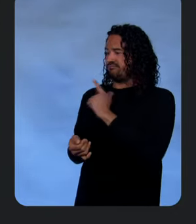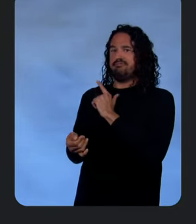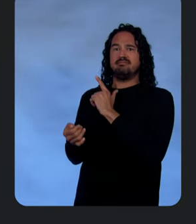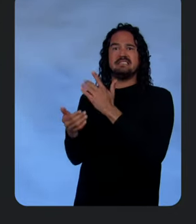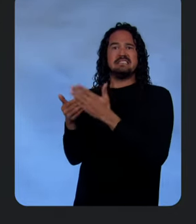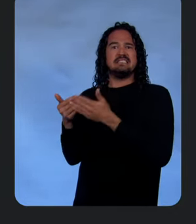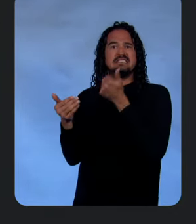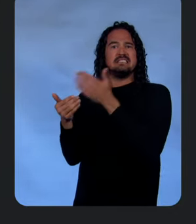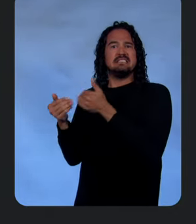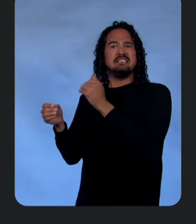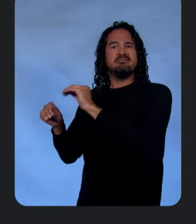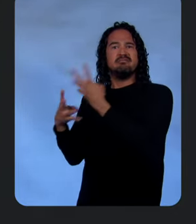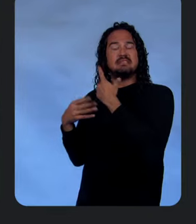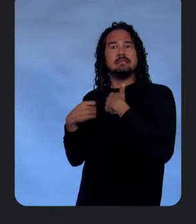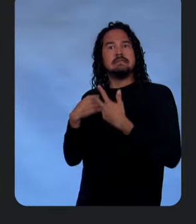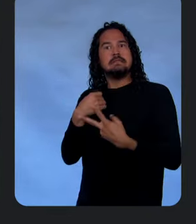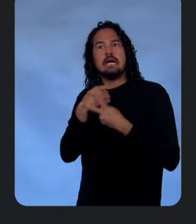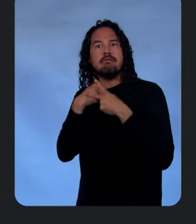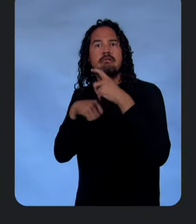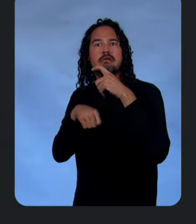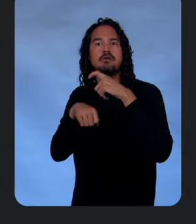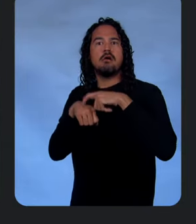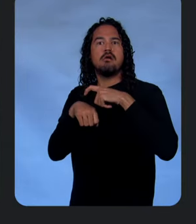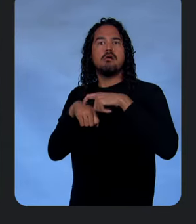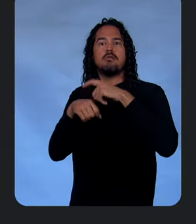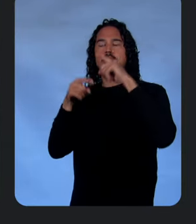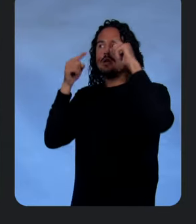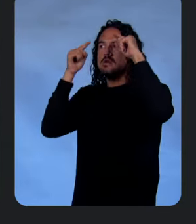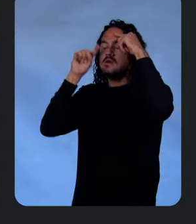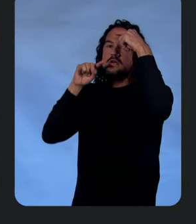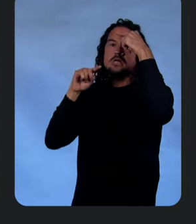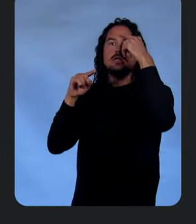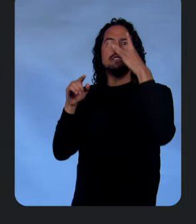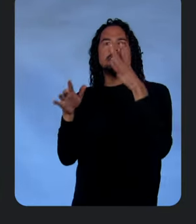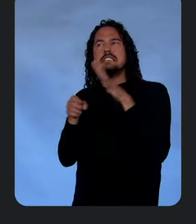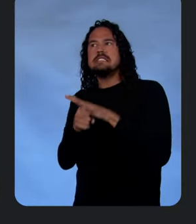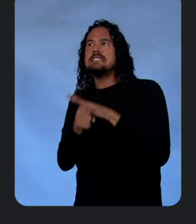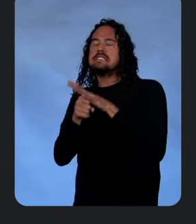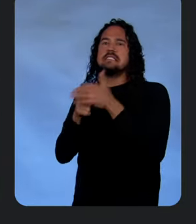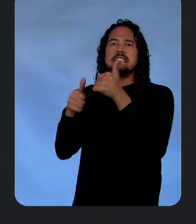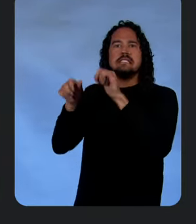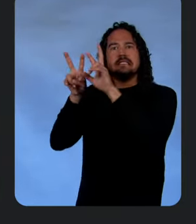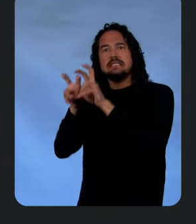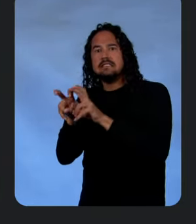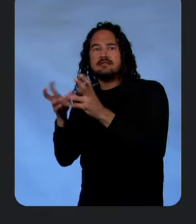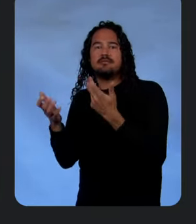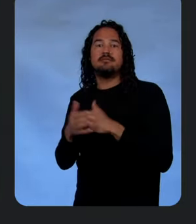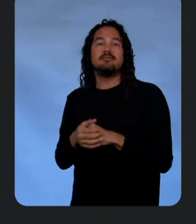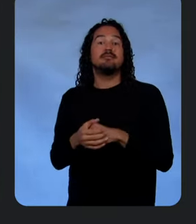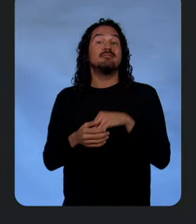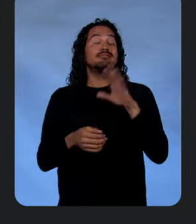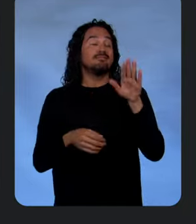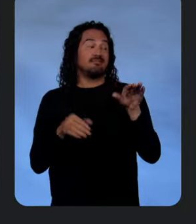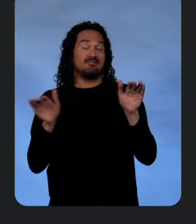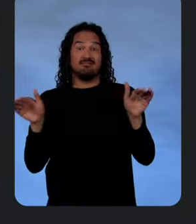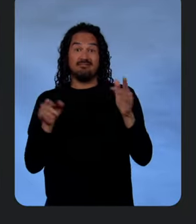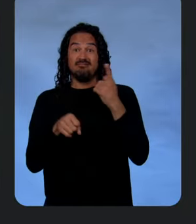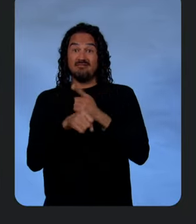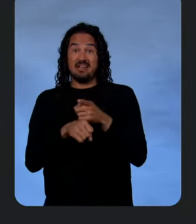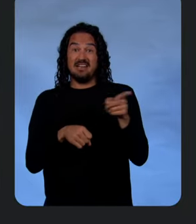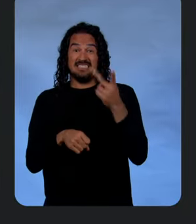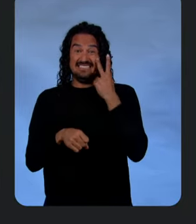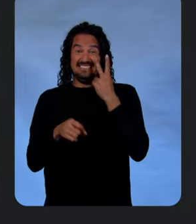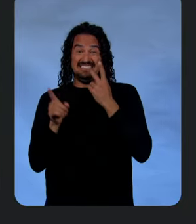a lot of precious time and pain trying to diagnose what would be wrong with this otherwise. Yeah. And as you can see, once again, this advice is